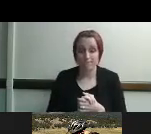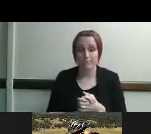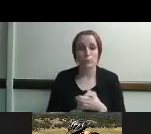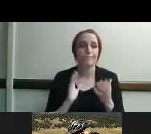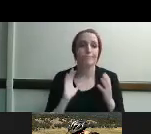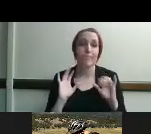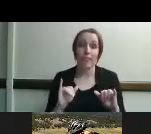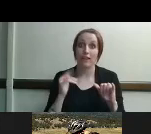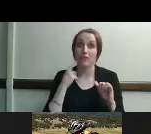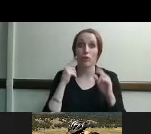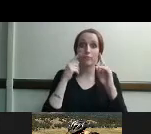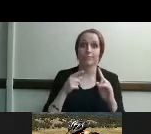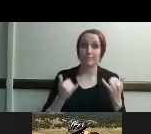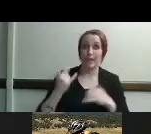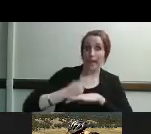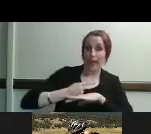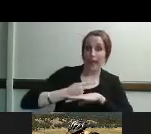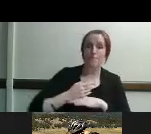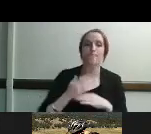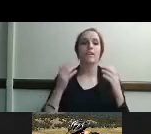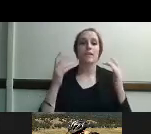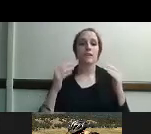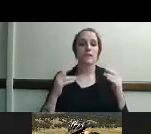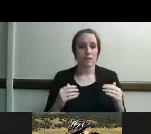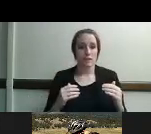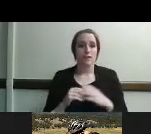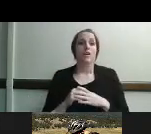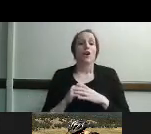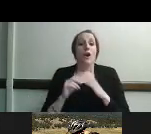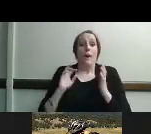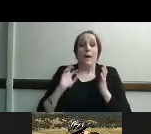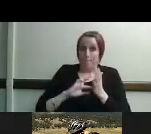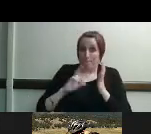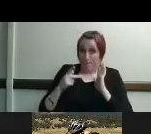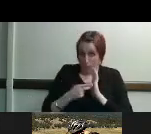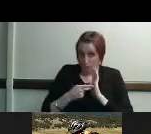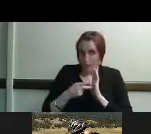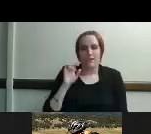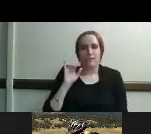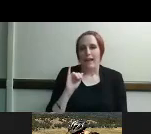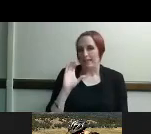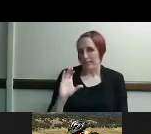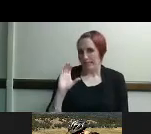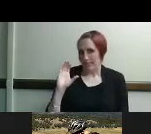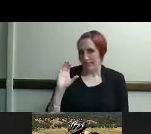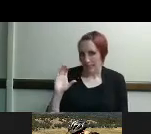on the purpose today or the purpose of the ICC excuse me is that we